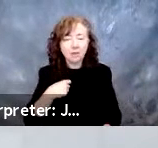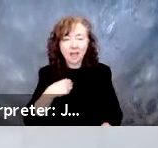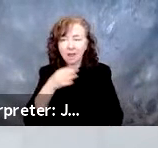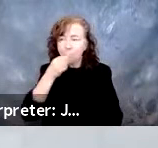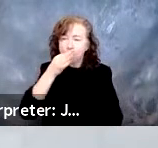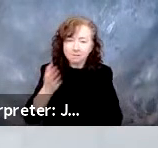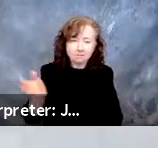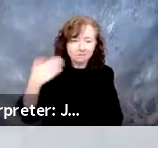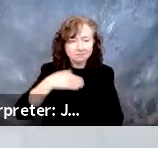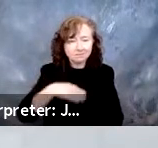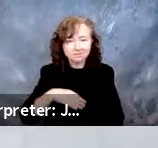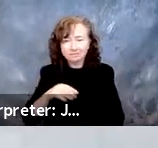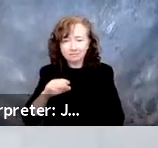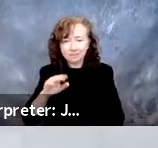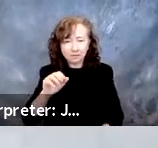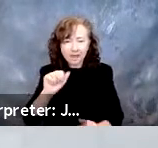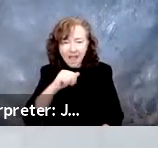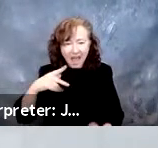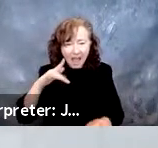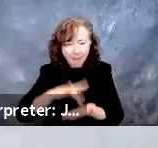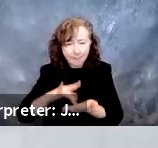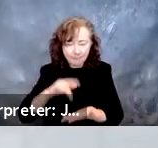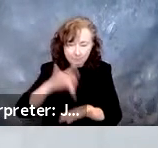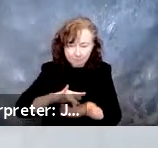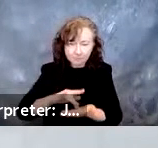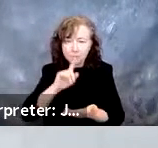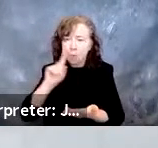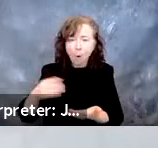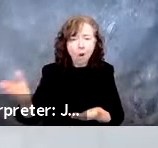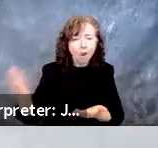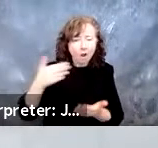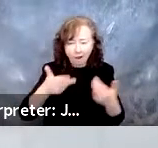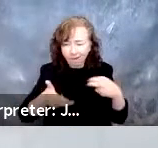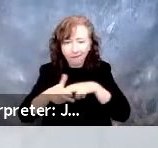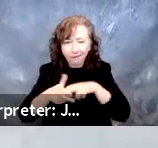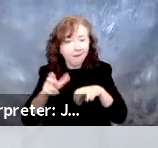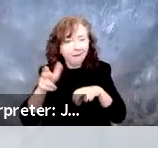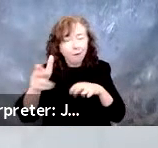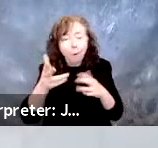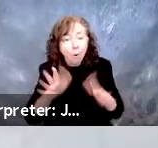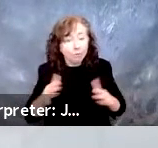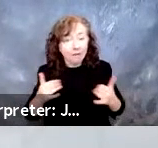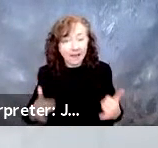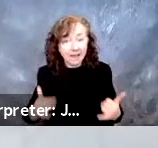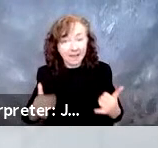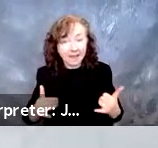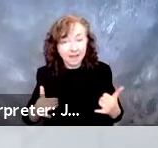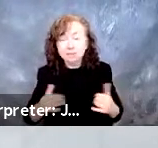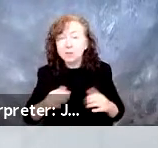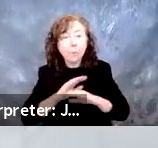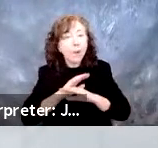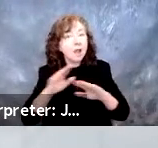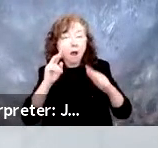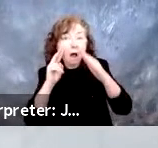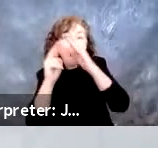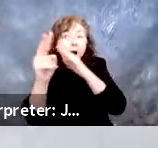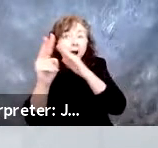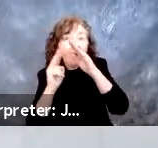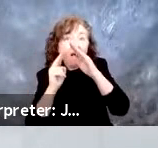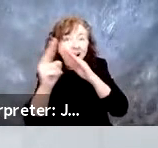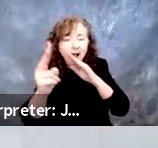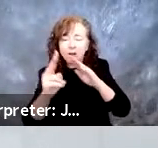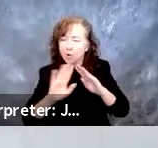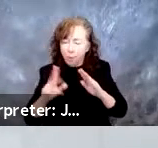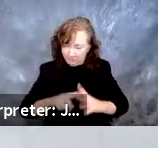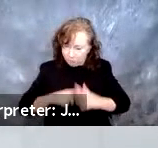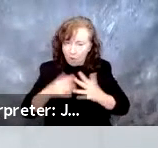and go and ride in them today. So it's not just trying to figure out how we define the future. We're evolving into the future right